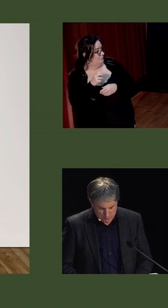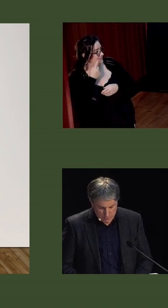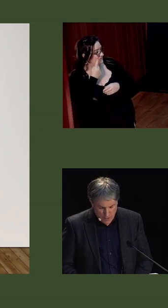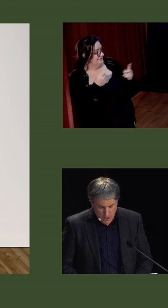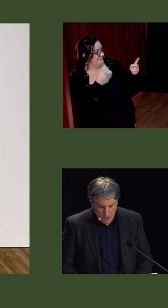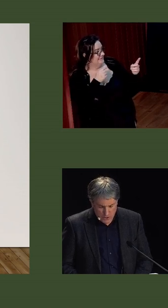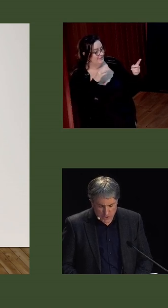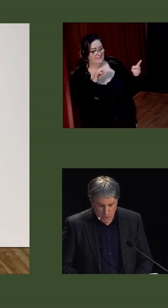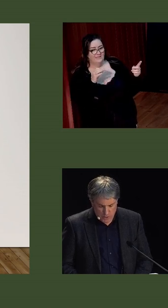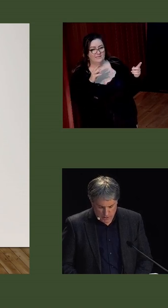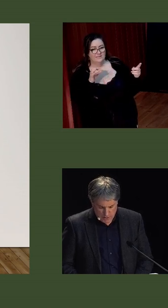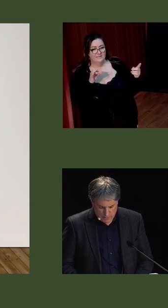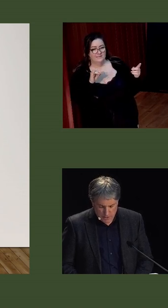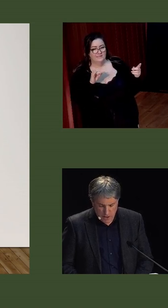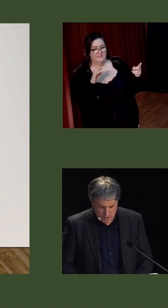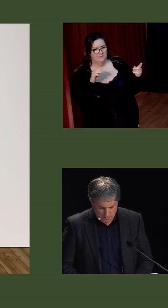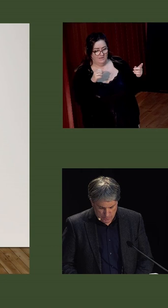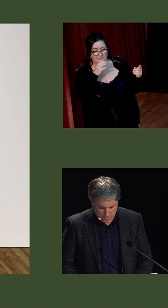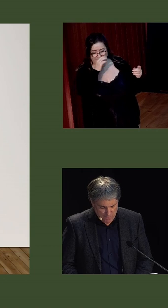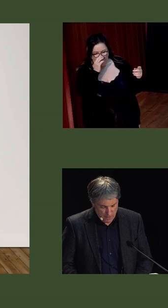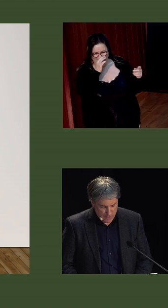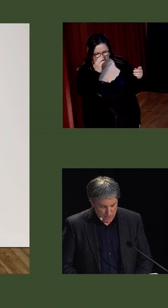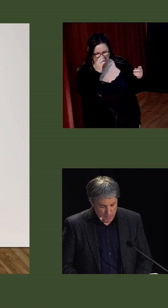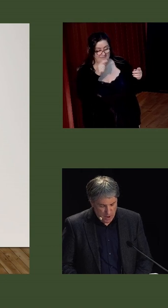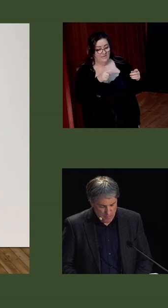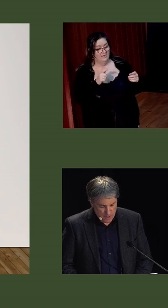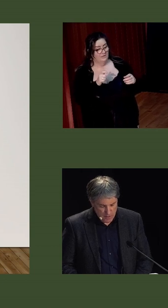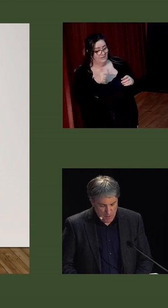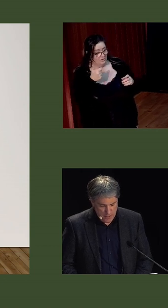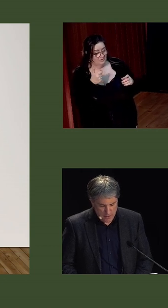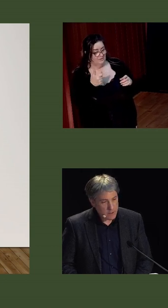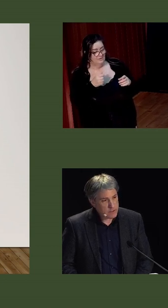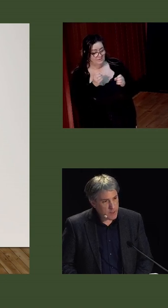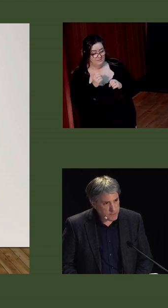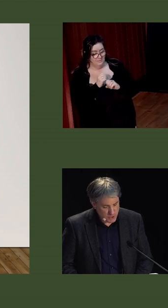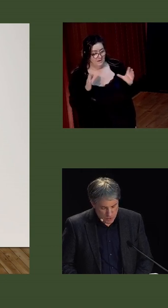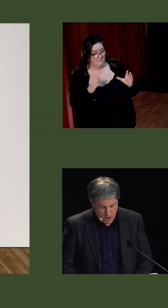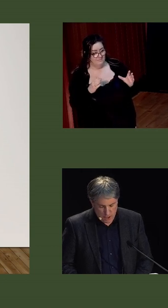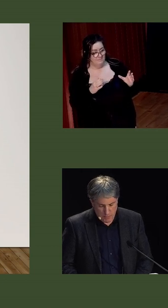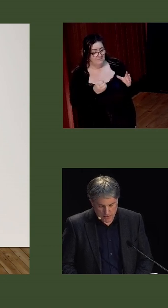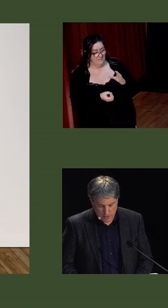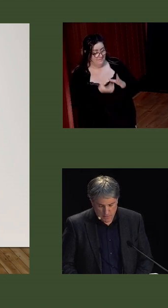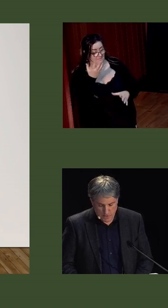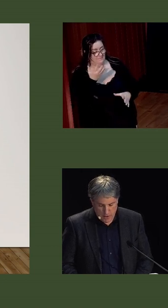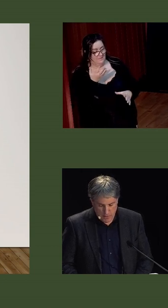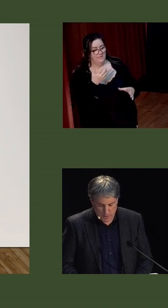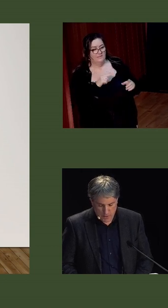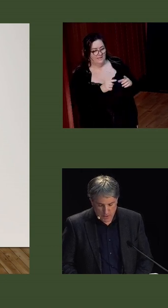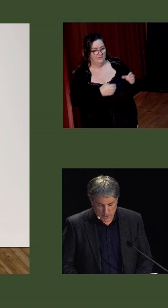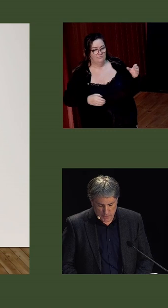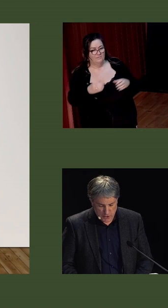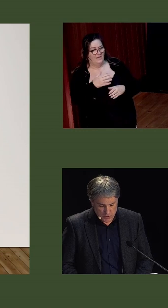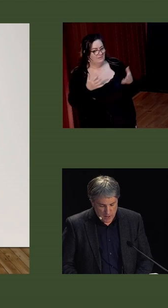screen, urged, quote, for the gun, the revolver, the bomb and the mine, substitute argument. For